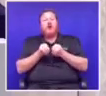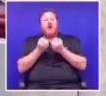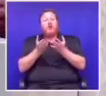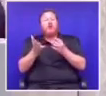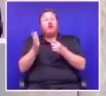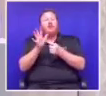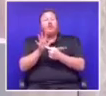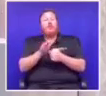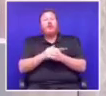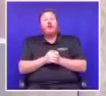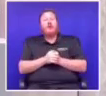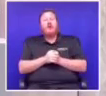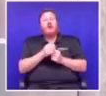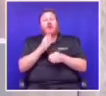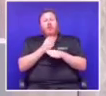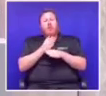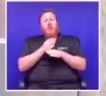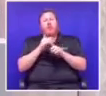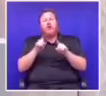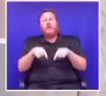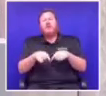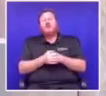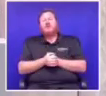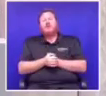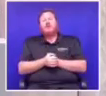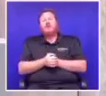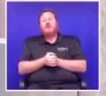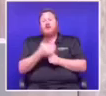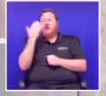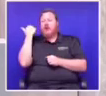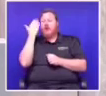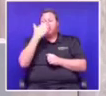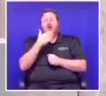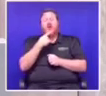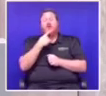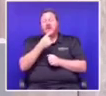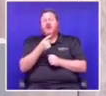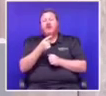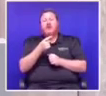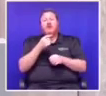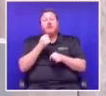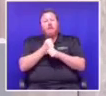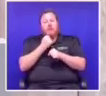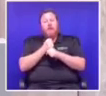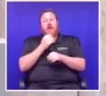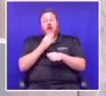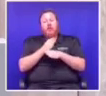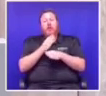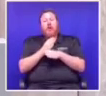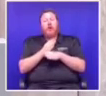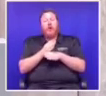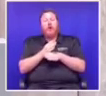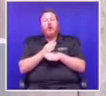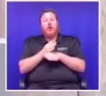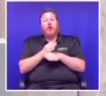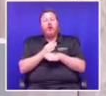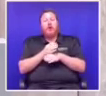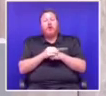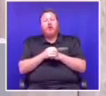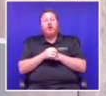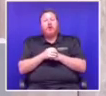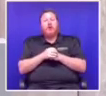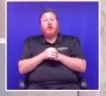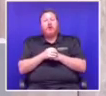And we must make it work. So last night, we said we are going to make this work and we will,